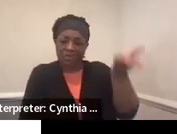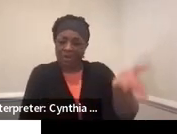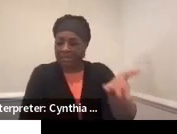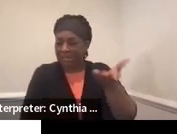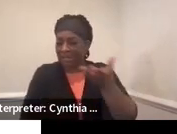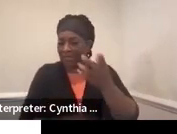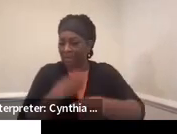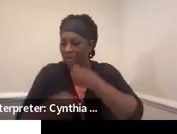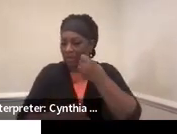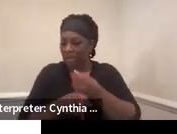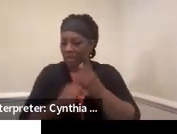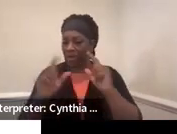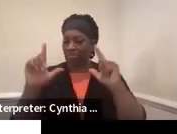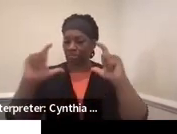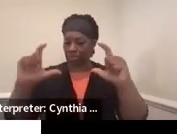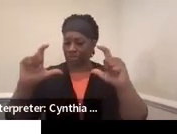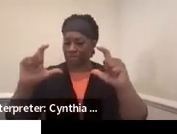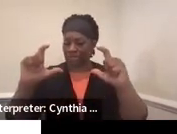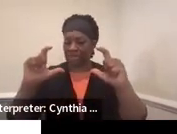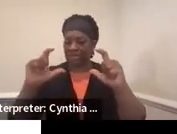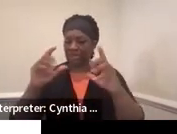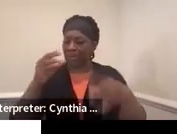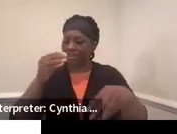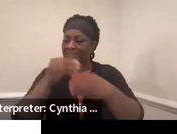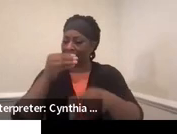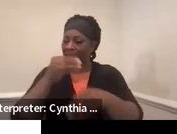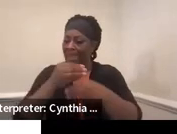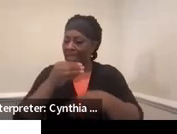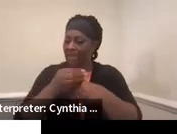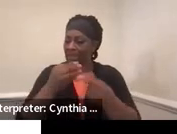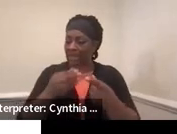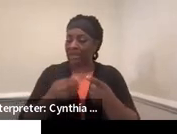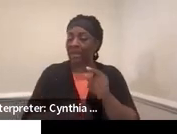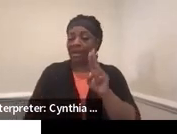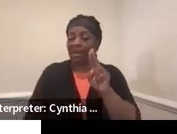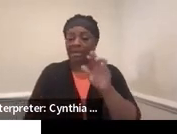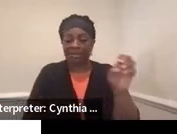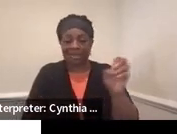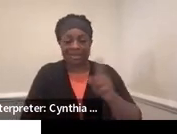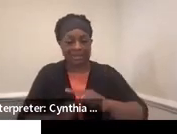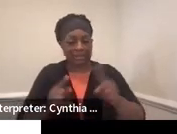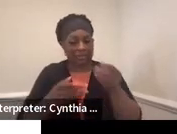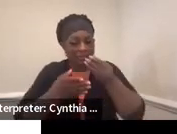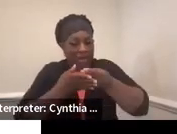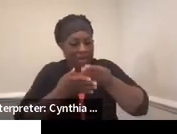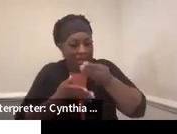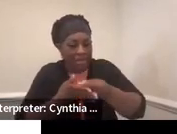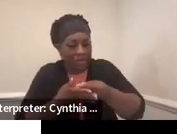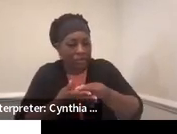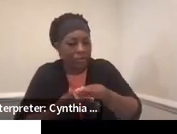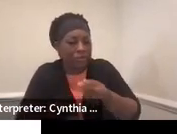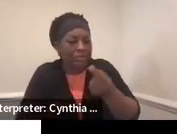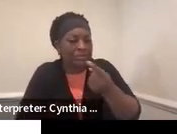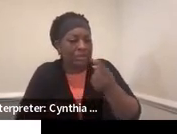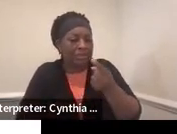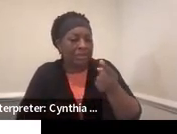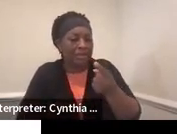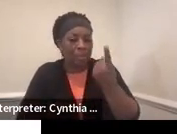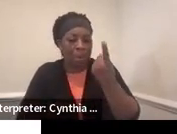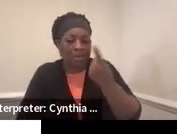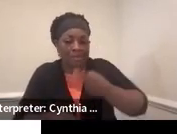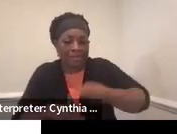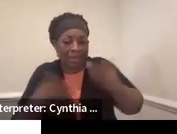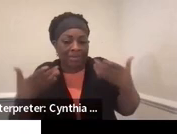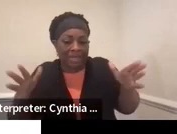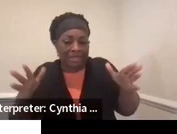in parentheses and we just keep adding to them, unless it's something like the financial math that he just took once and then